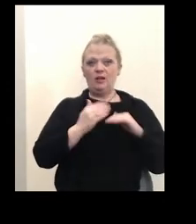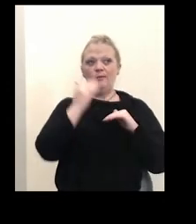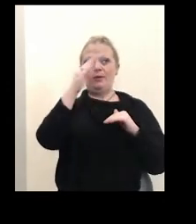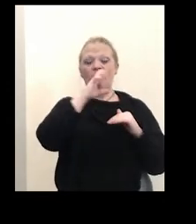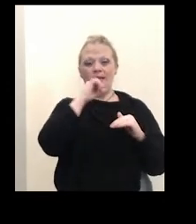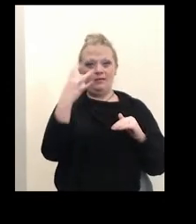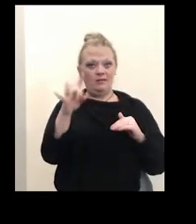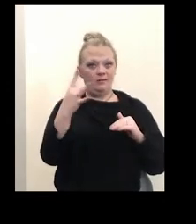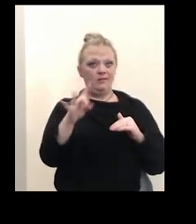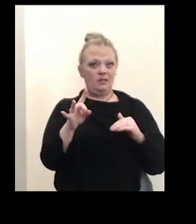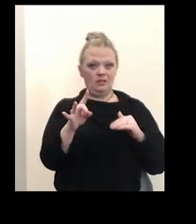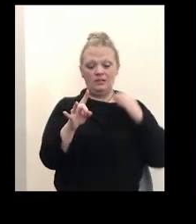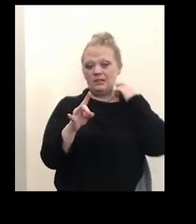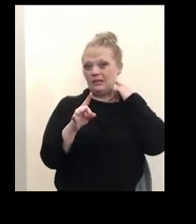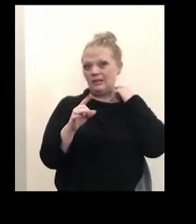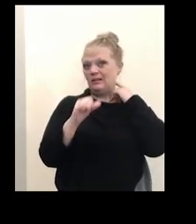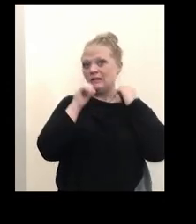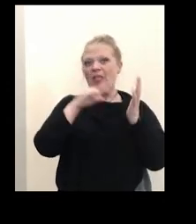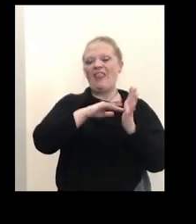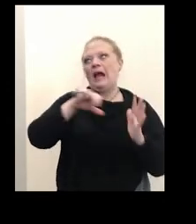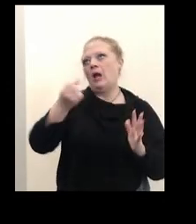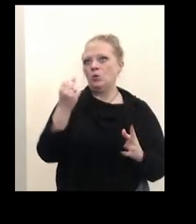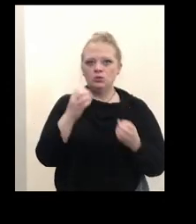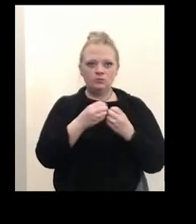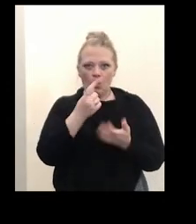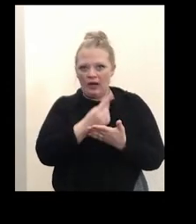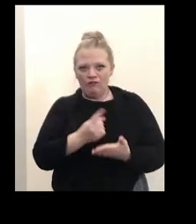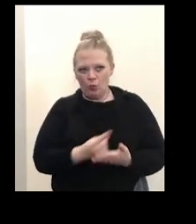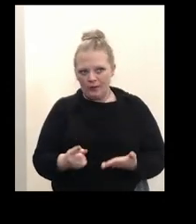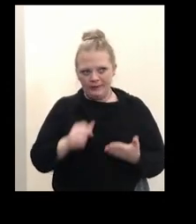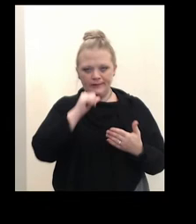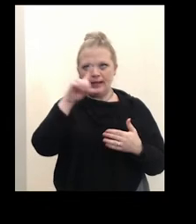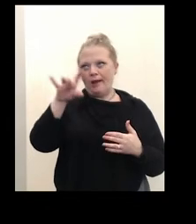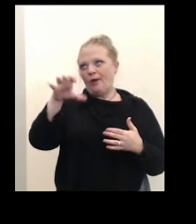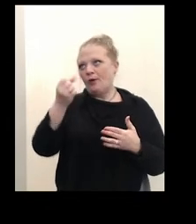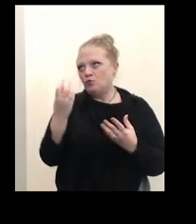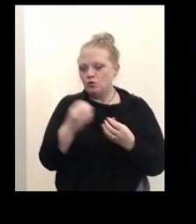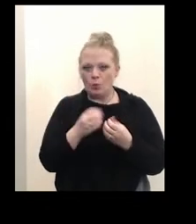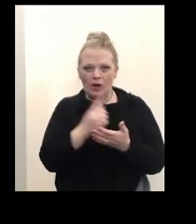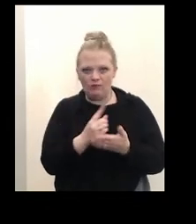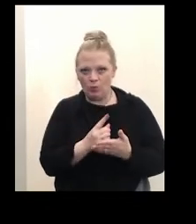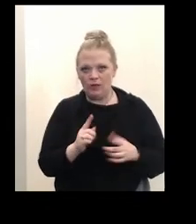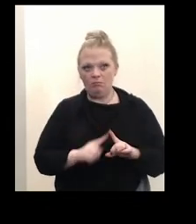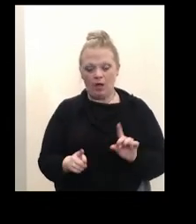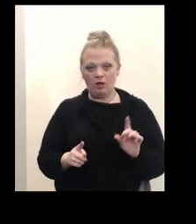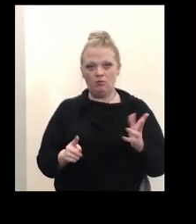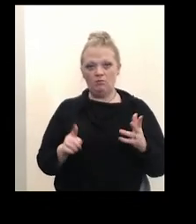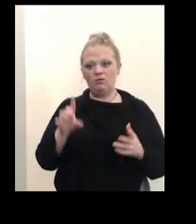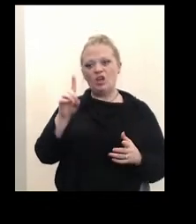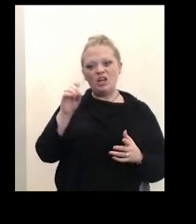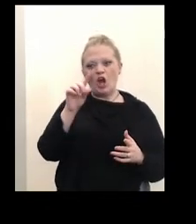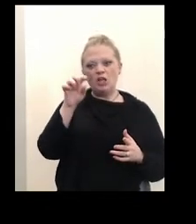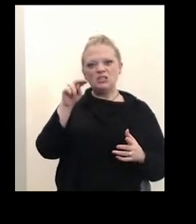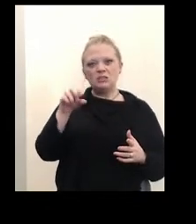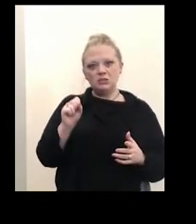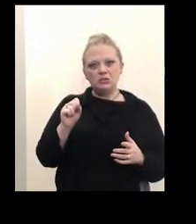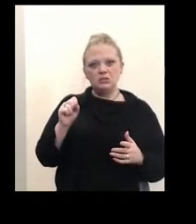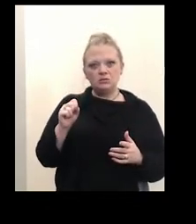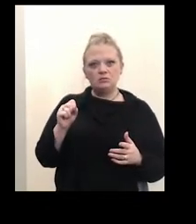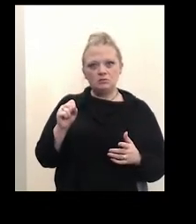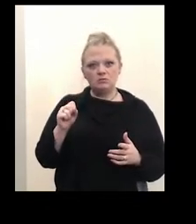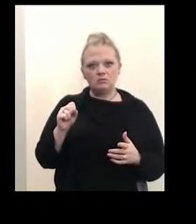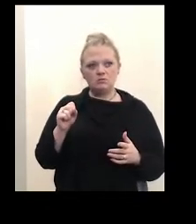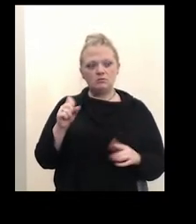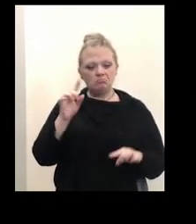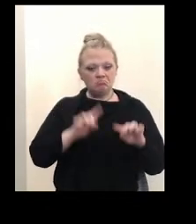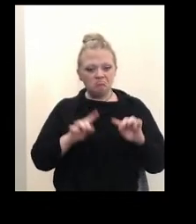weeks. It's not thousands more per week. It's not even hundreds more per week, but it is dozens where at various times in recent past, it